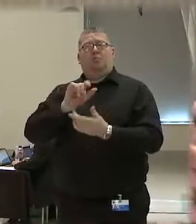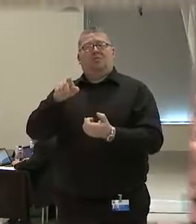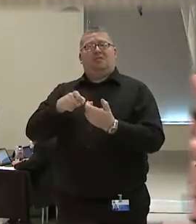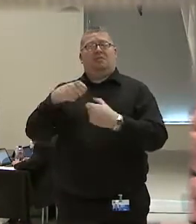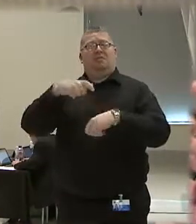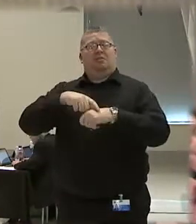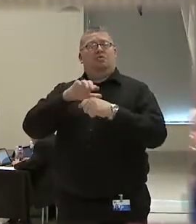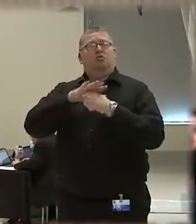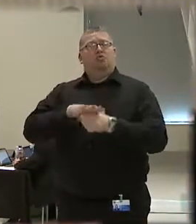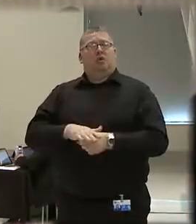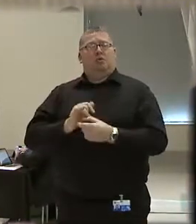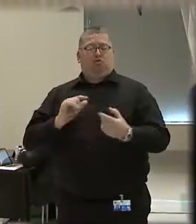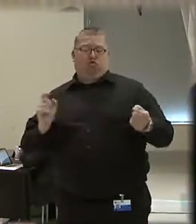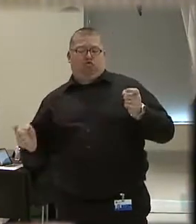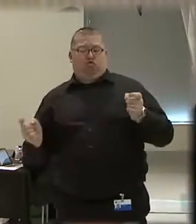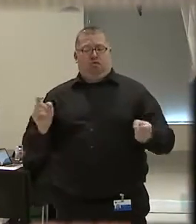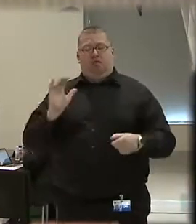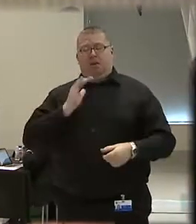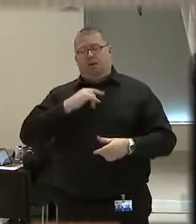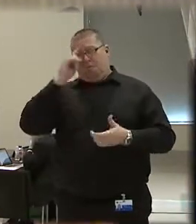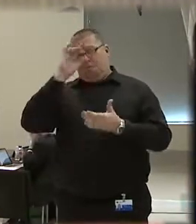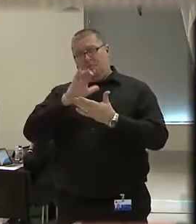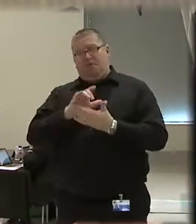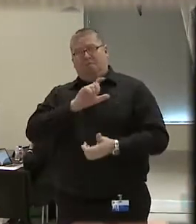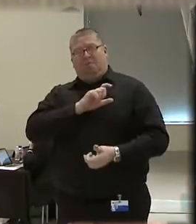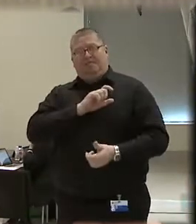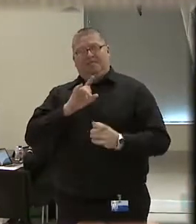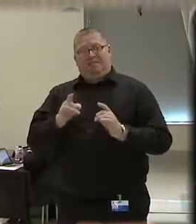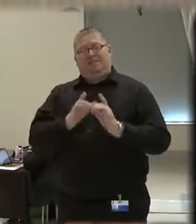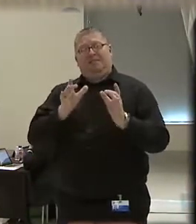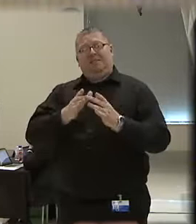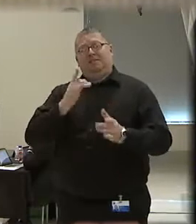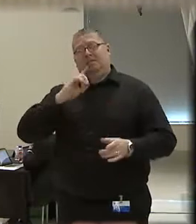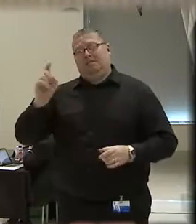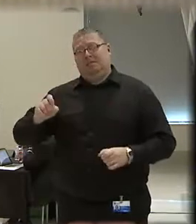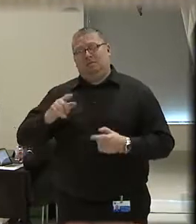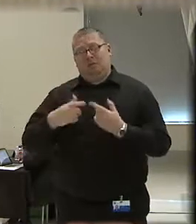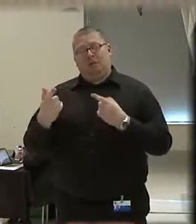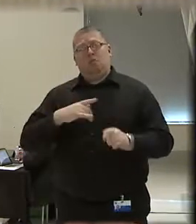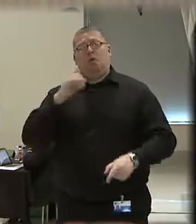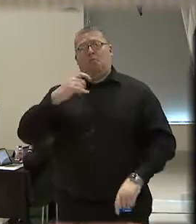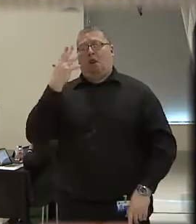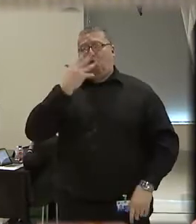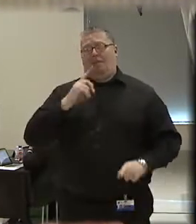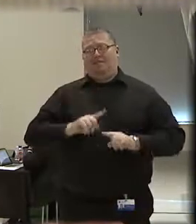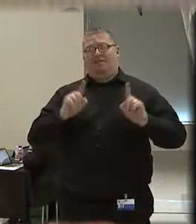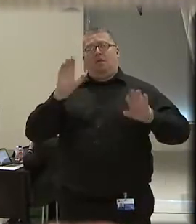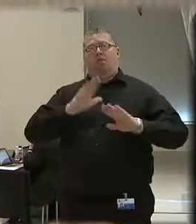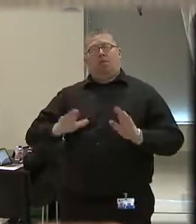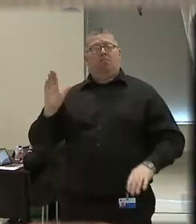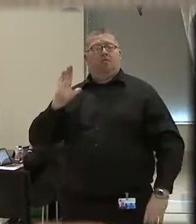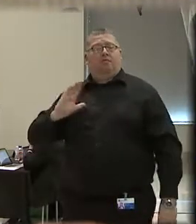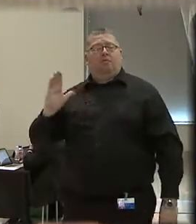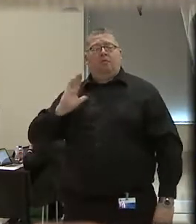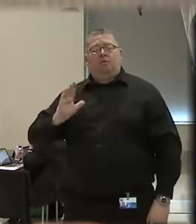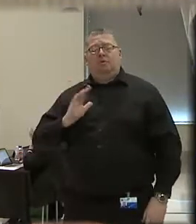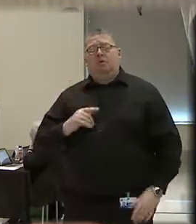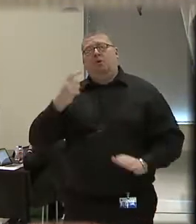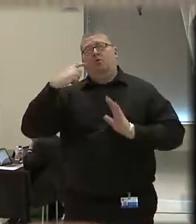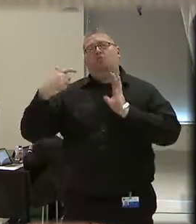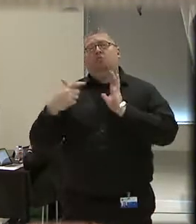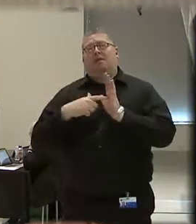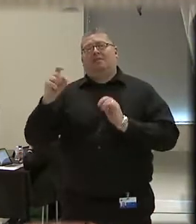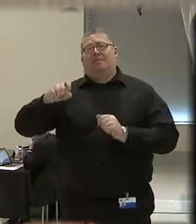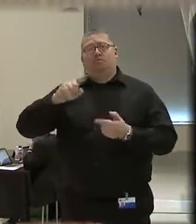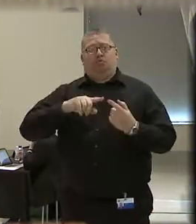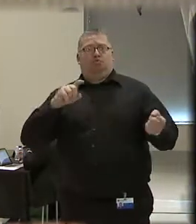stress that a shift in policing style was necessary to be successful? We had to look different than we did now. Recognizing the need to